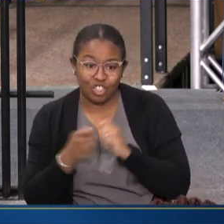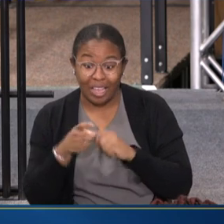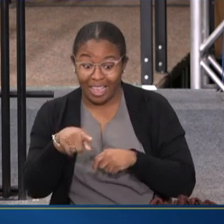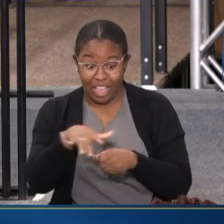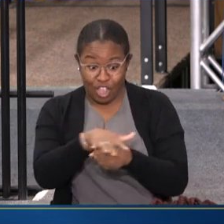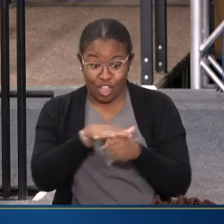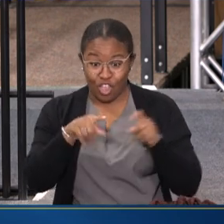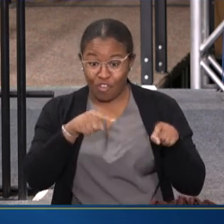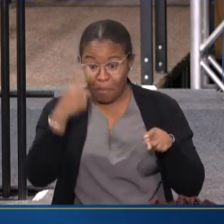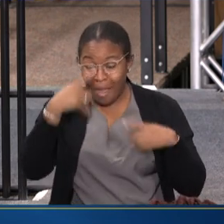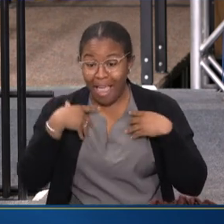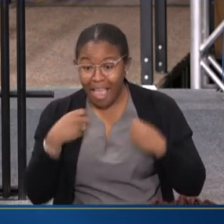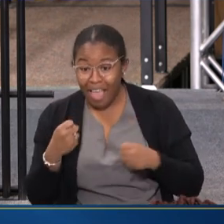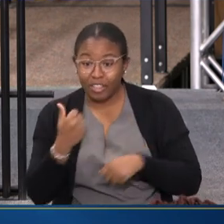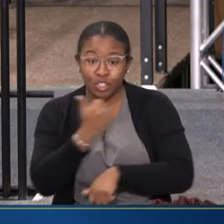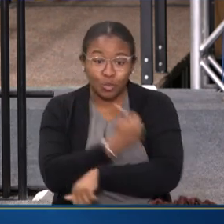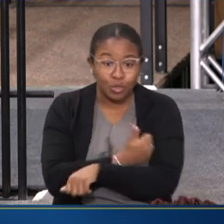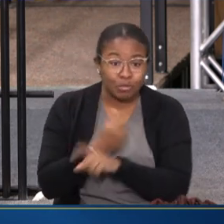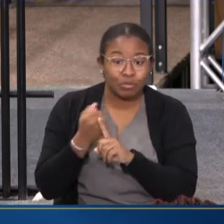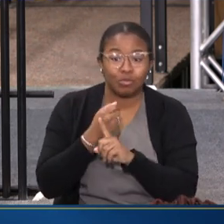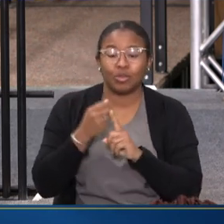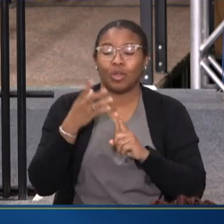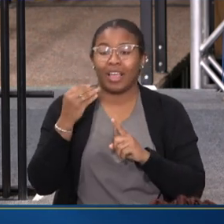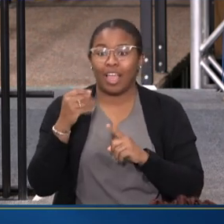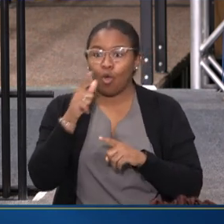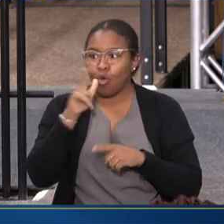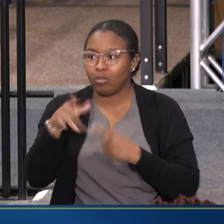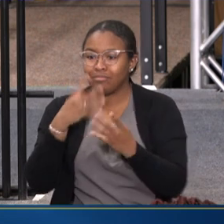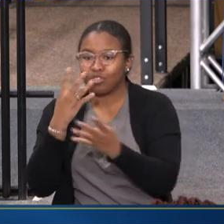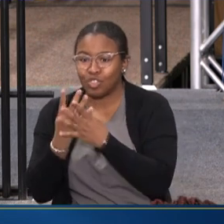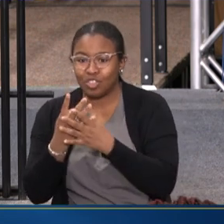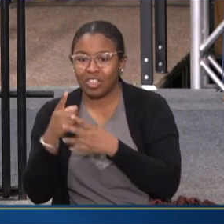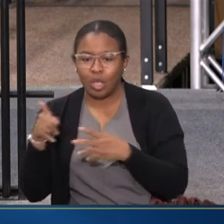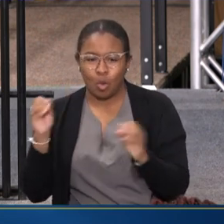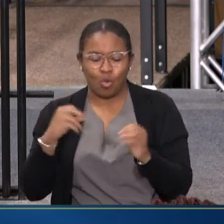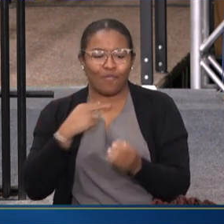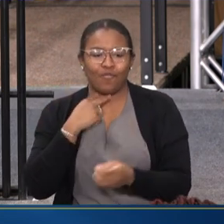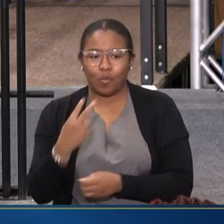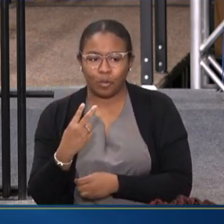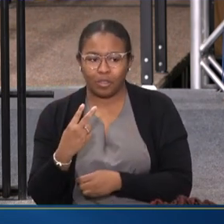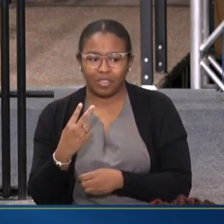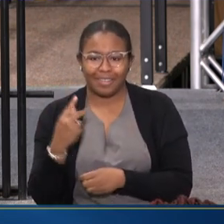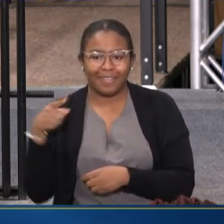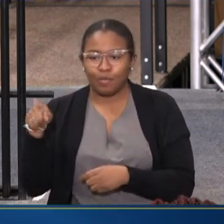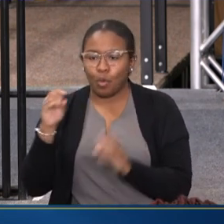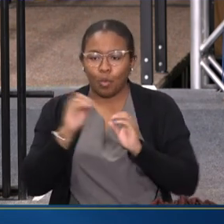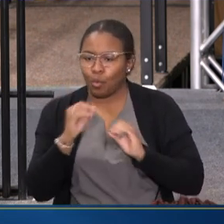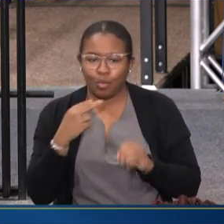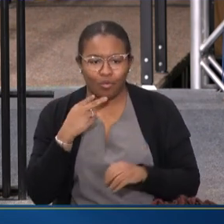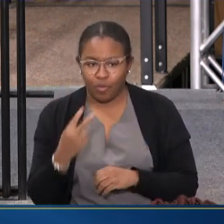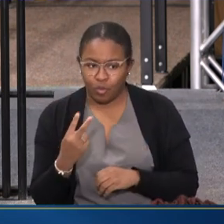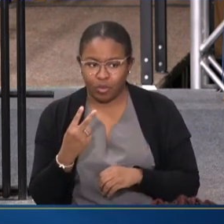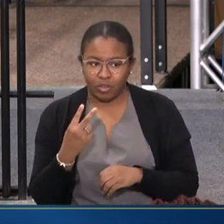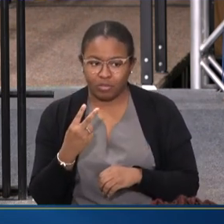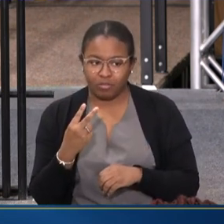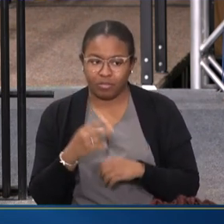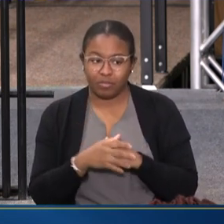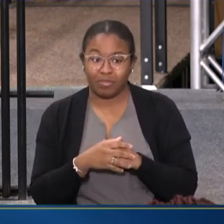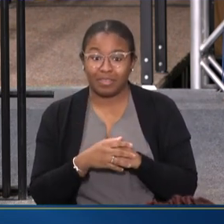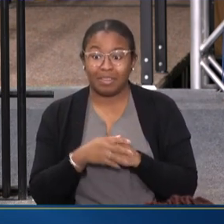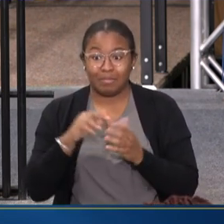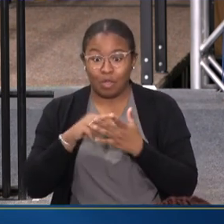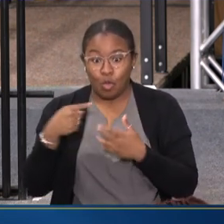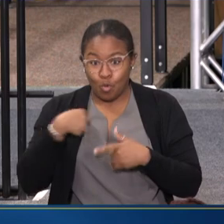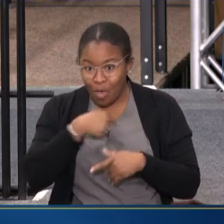FOLKS IN MENTAL HEALTH AND SUBSTANCE USE AND THOSE INCARCERATED HAVE NO VOICE. THEY DON'T HAVE A VOICE. SO